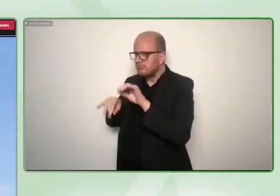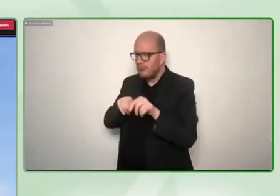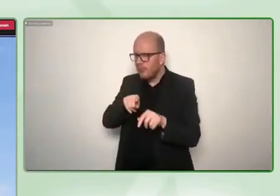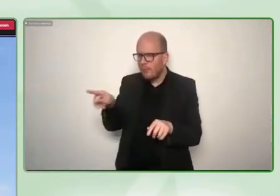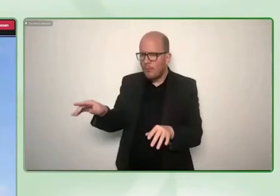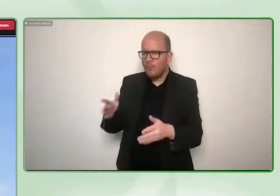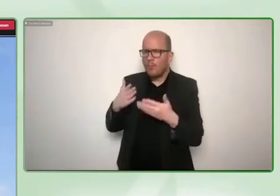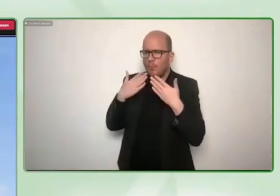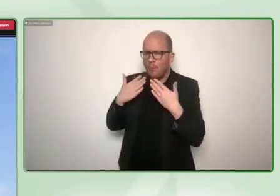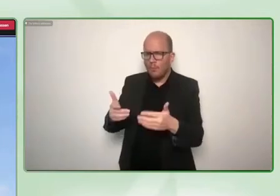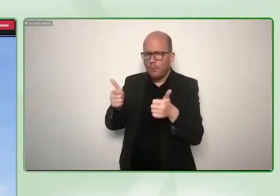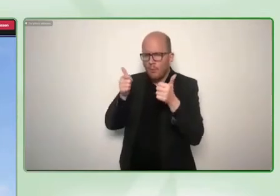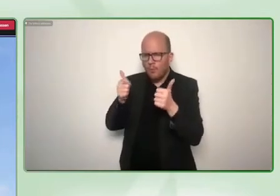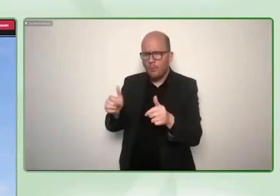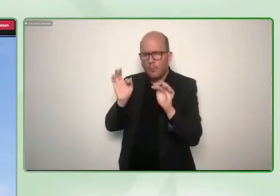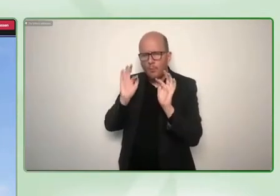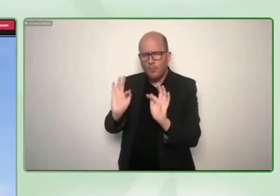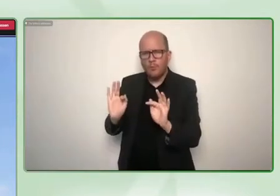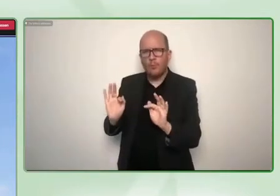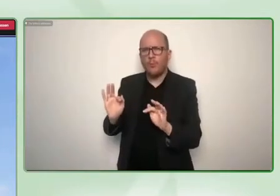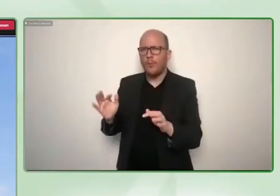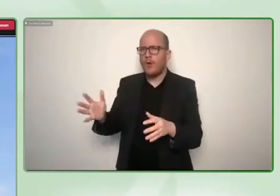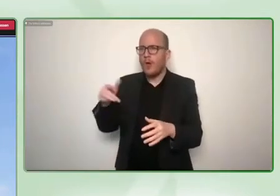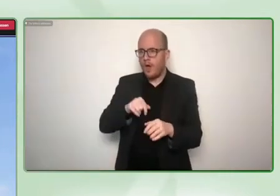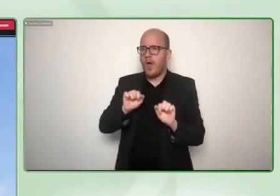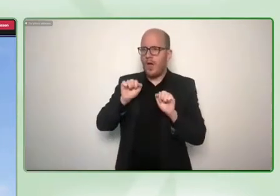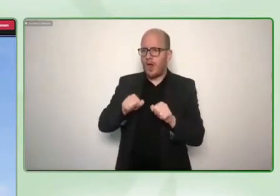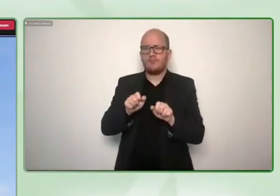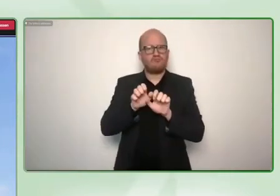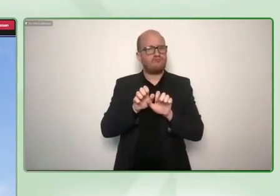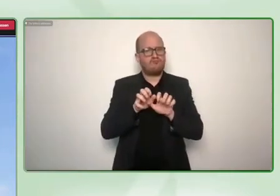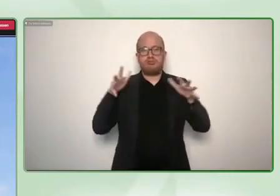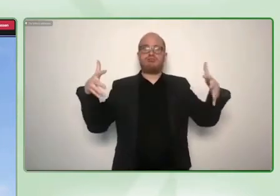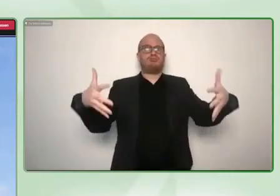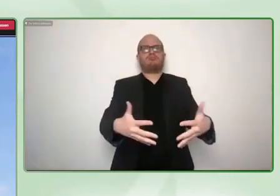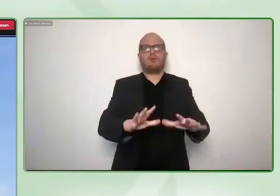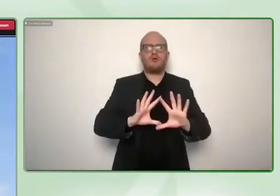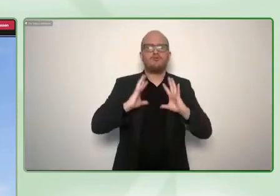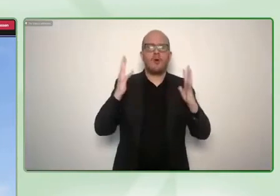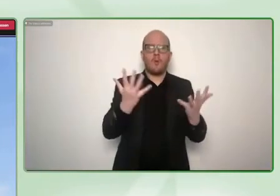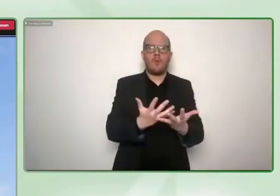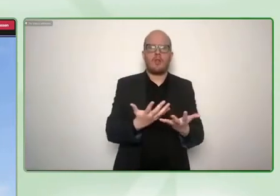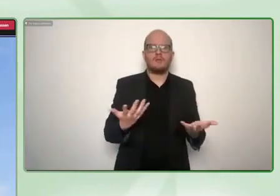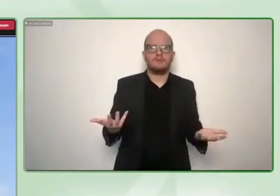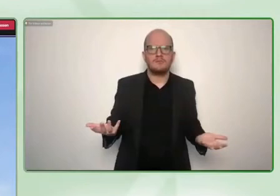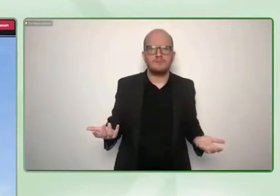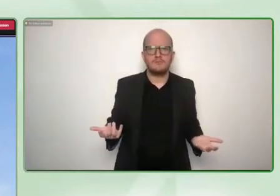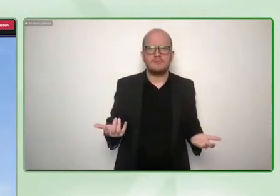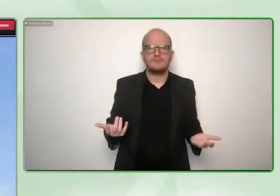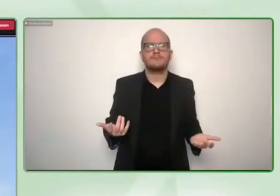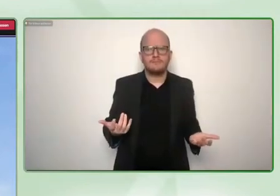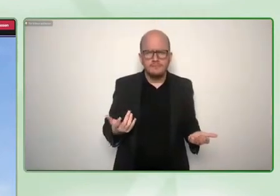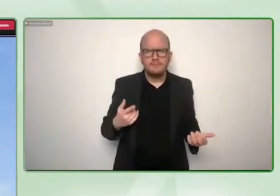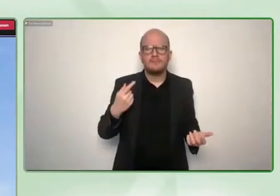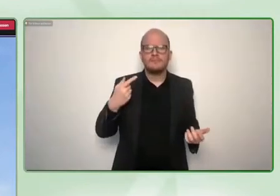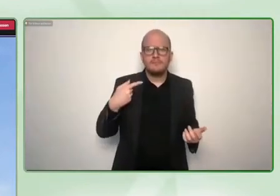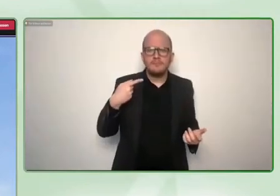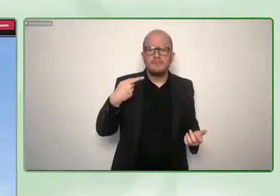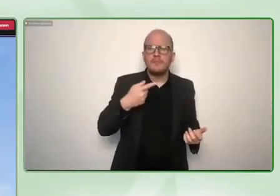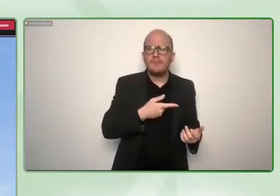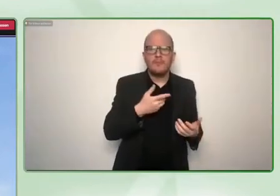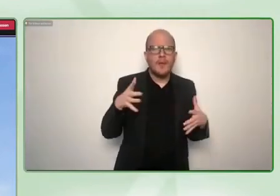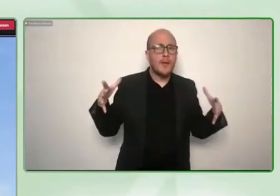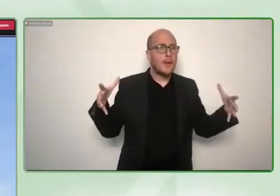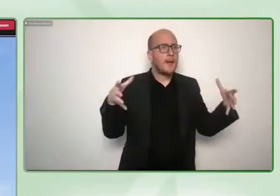day giving all sorts of lectures and talks and discussions and then at the evening after the fourth beer he told us well guys you know